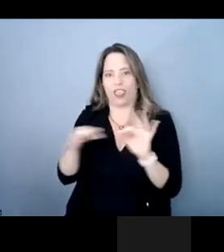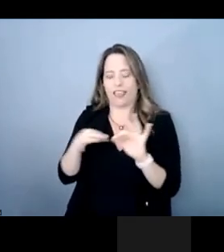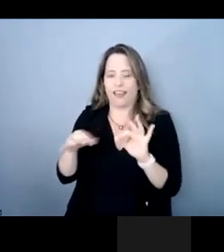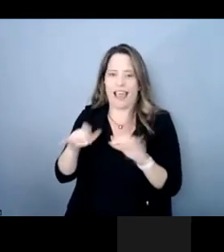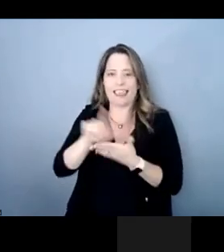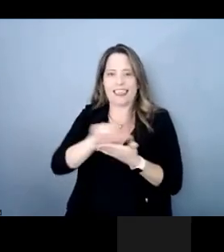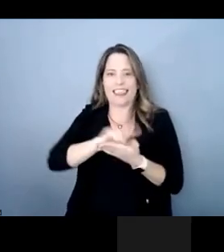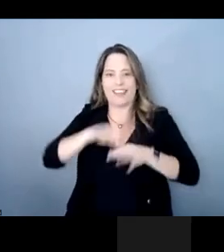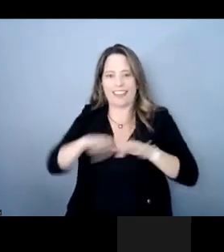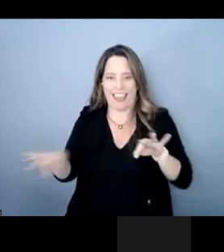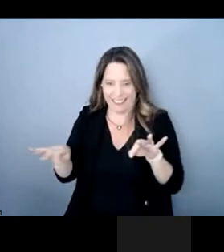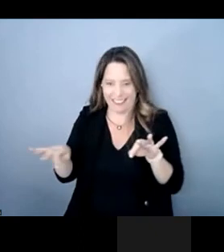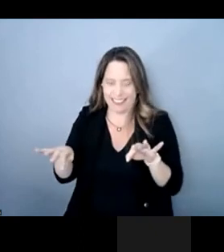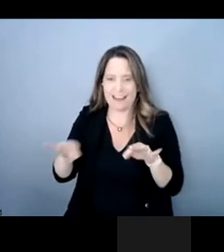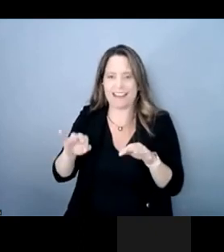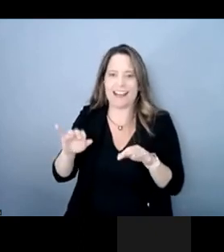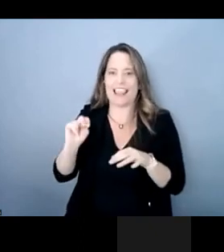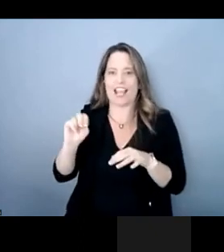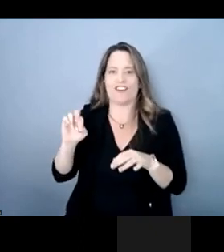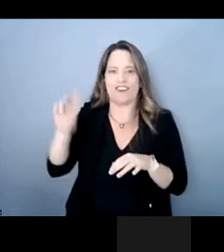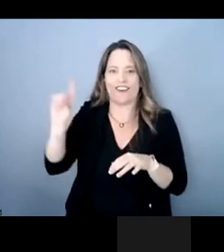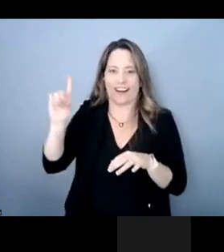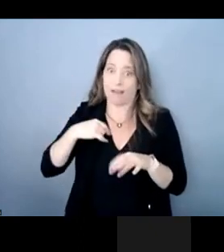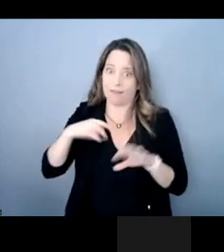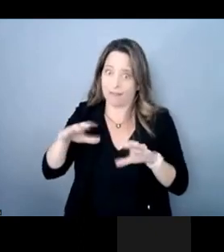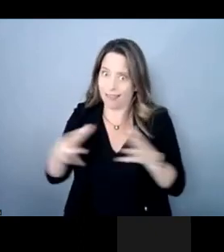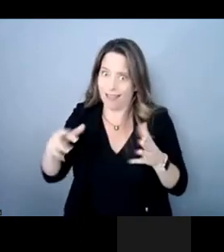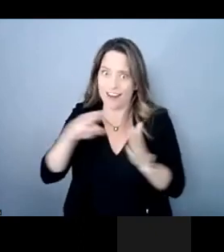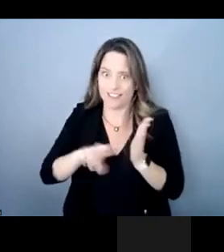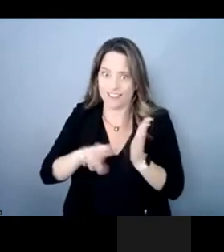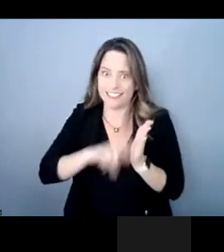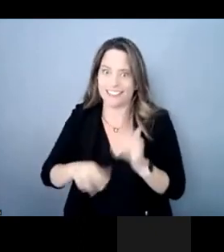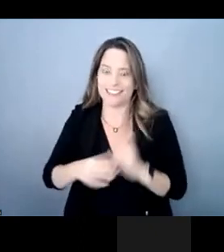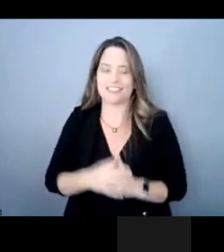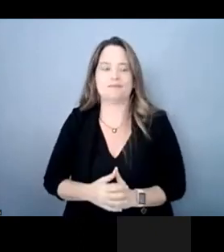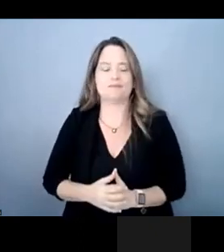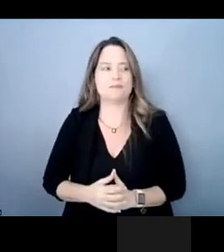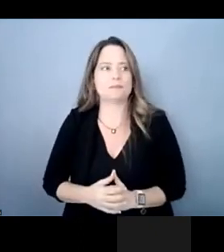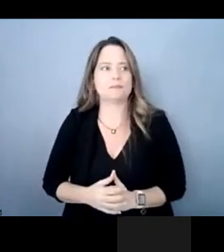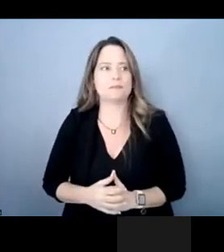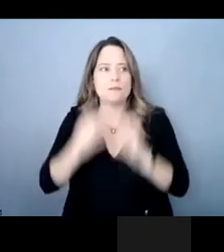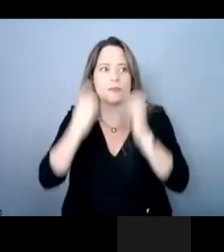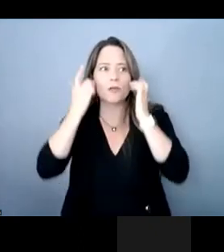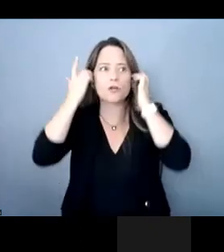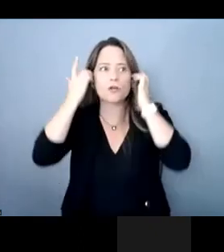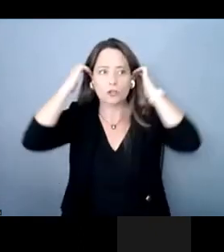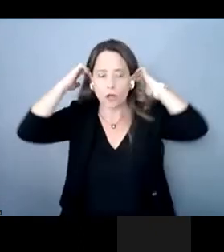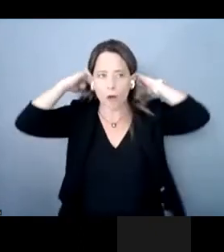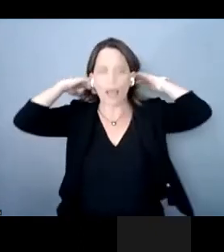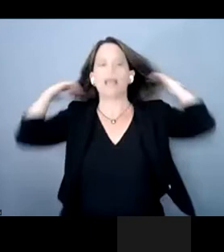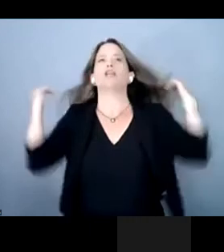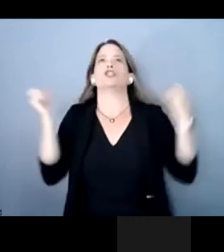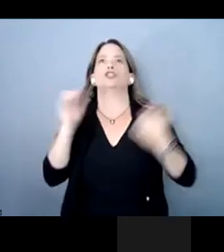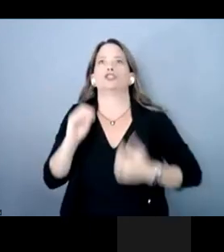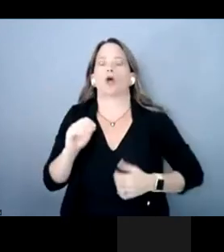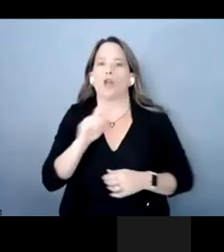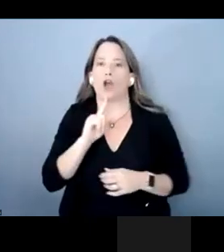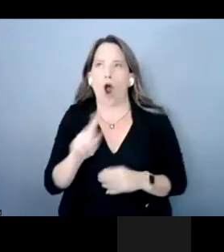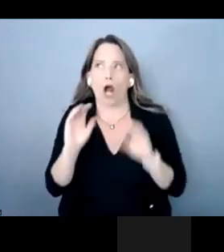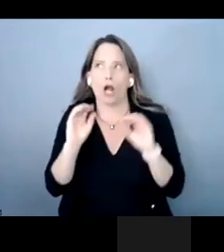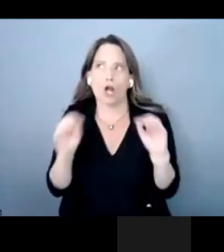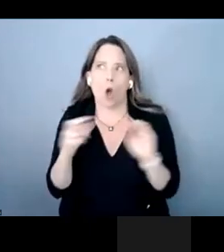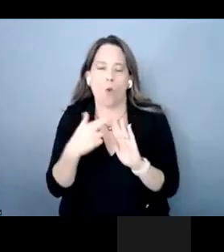a lot of research into this um the so to answer your question directly there are no rules